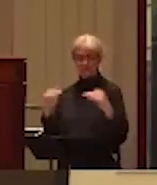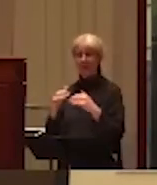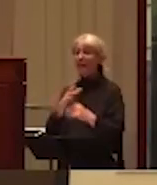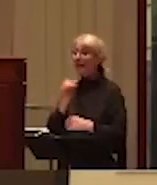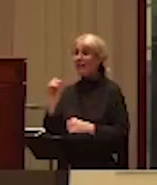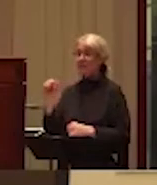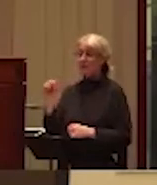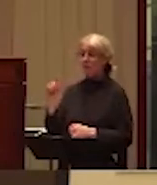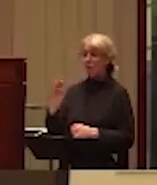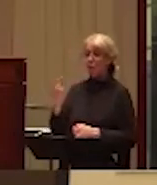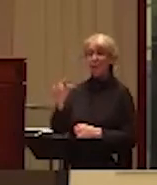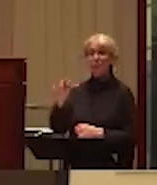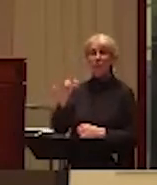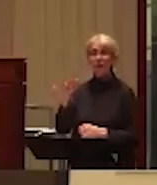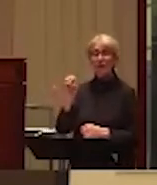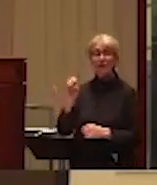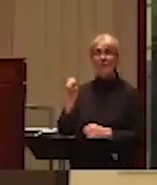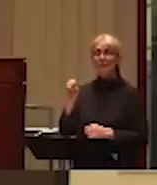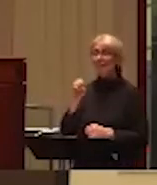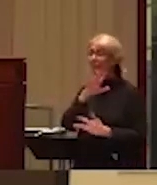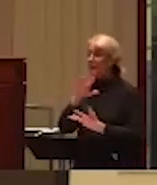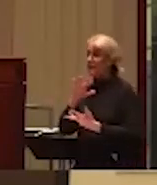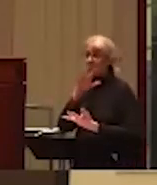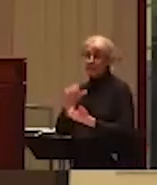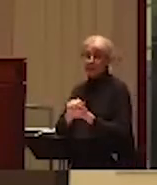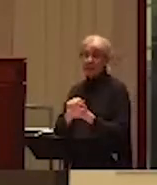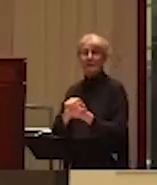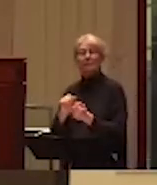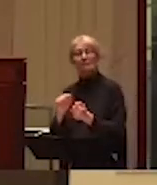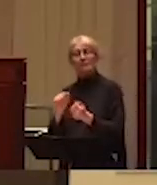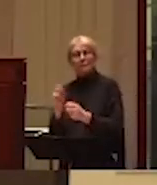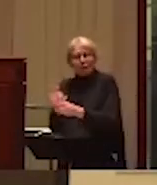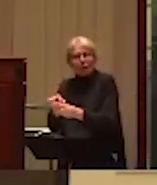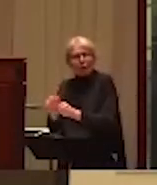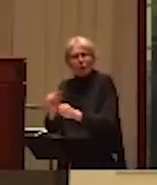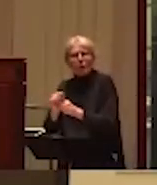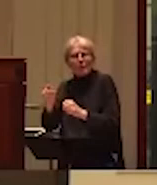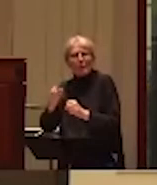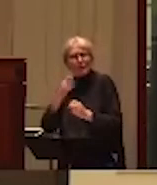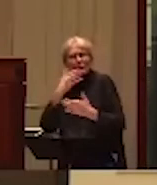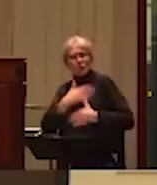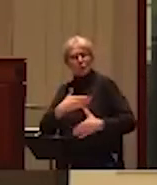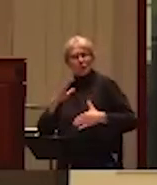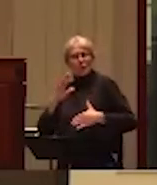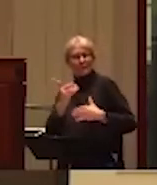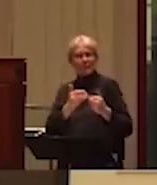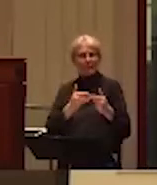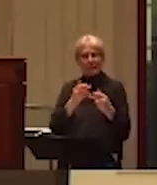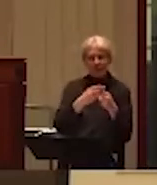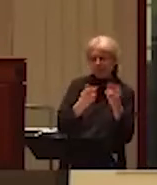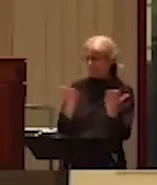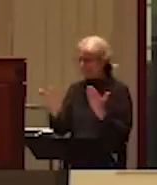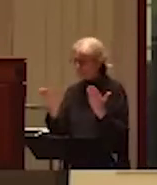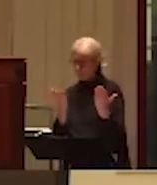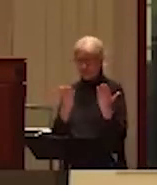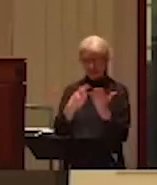the hard, but apparently very enjoyable work of, uh, adjudicating, uh, the app, the nominations and coming to a decision.